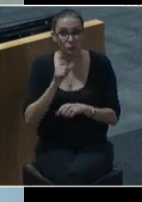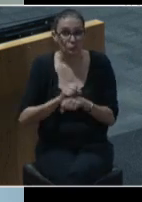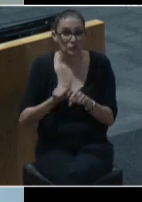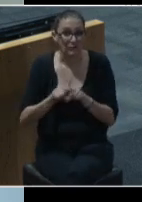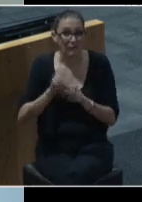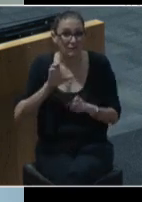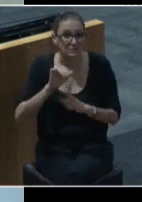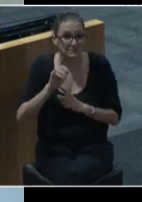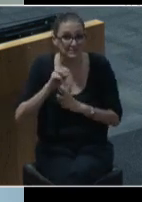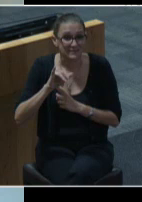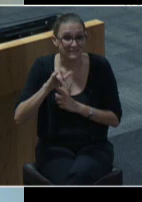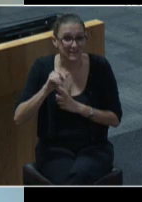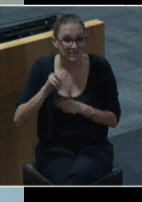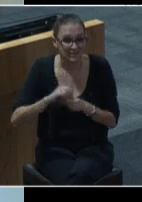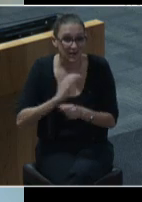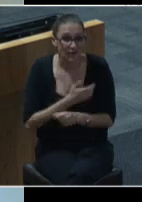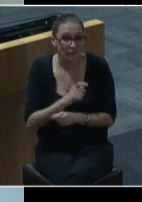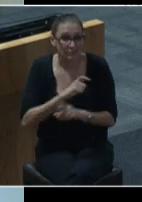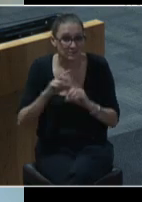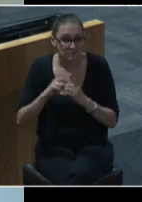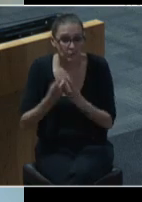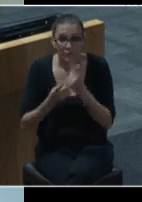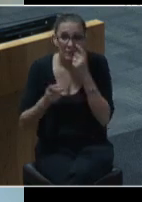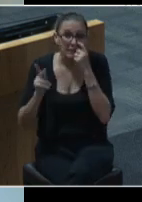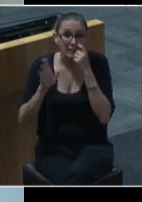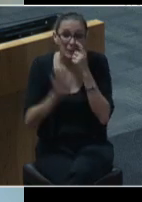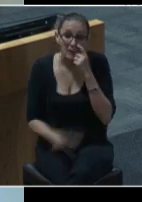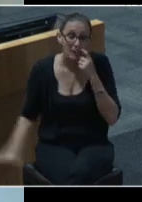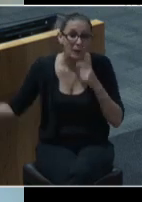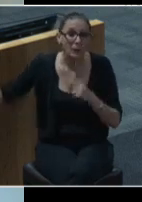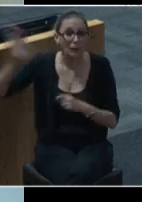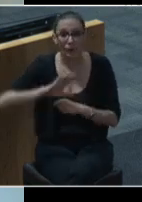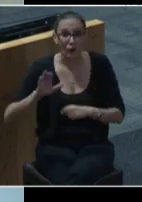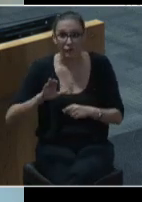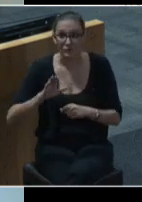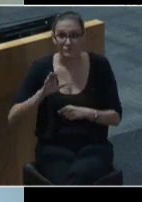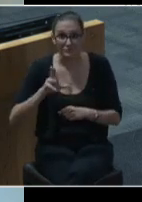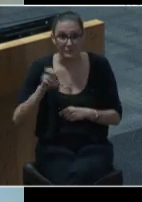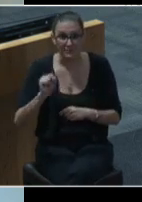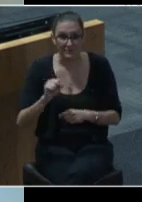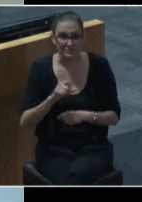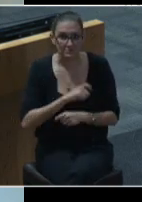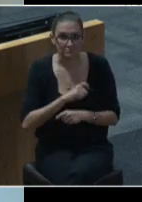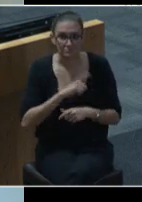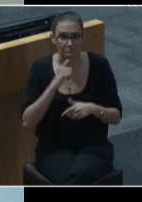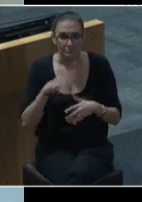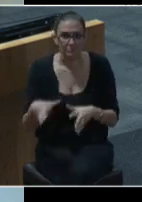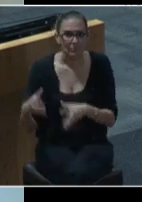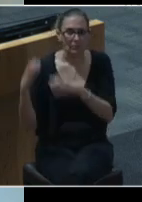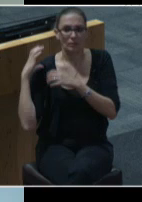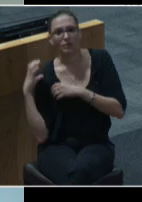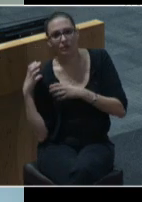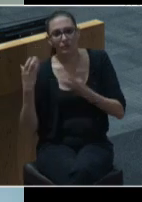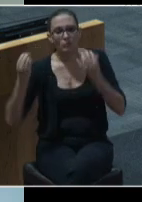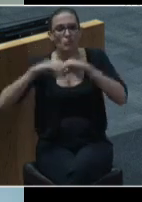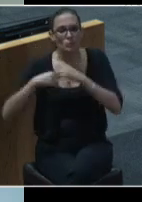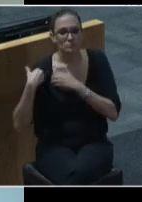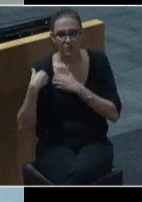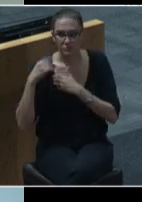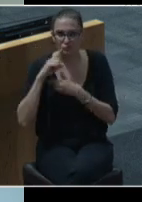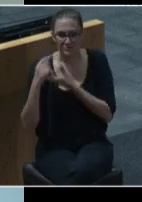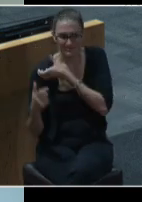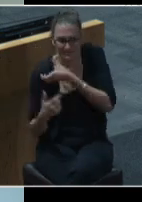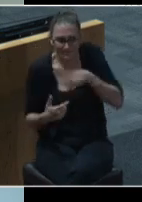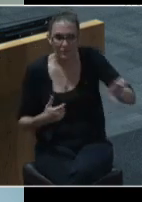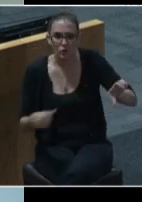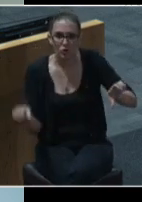manager mentioned, police officers across the nation have taken on more and more responsibilities that could best be served by other professionals. And